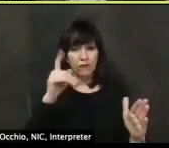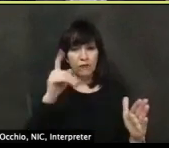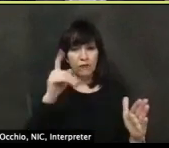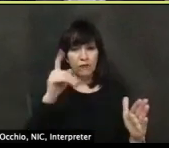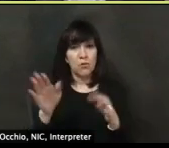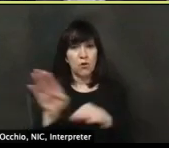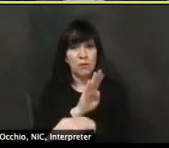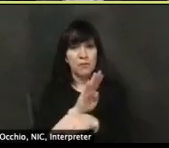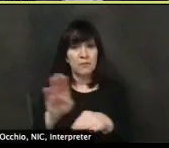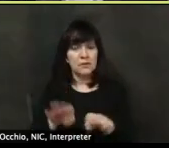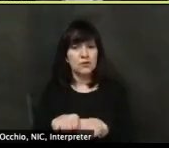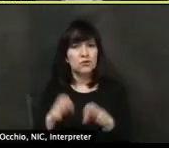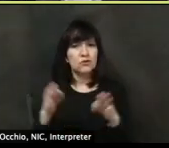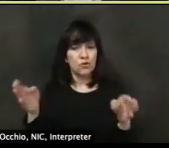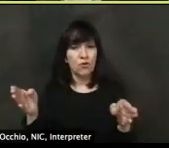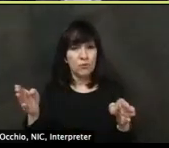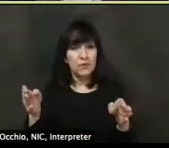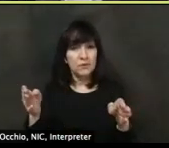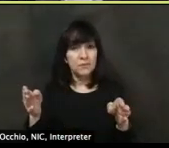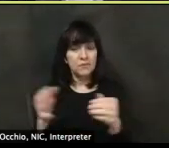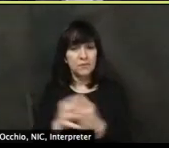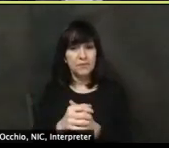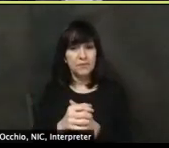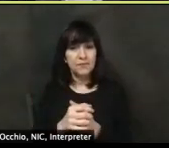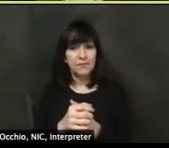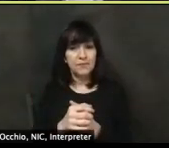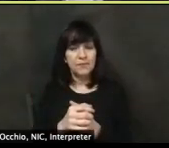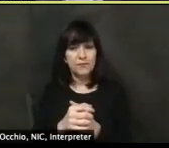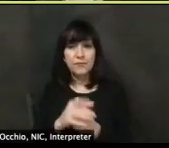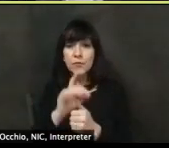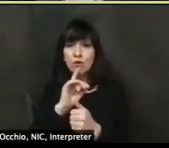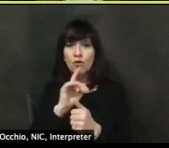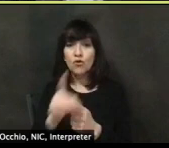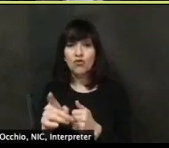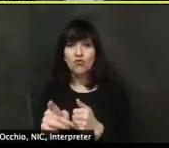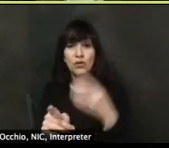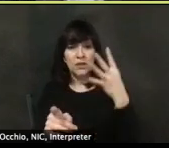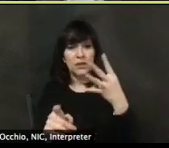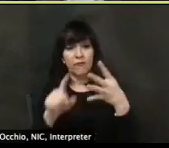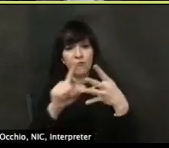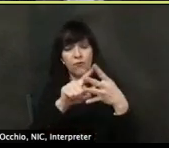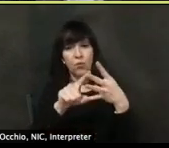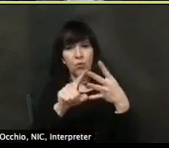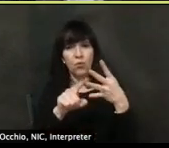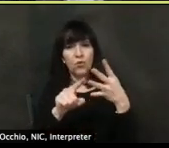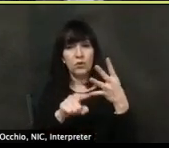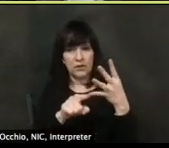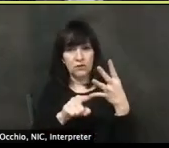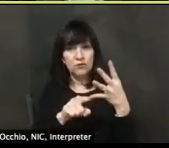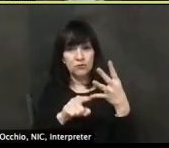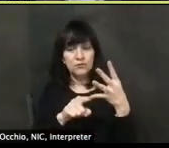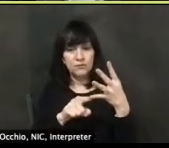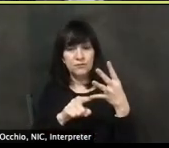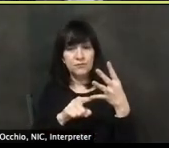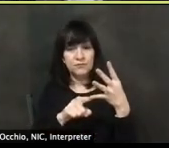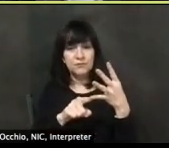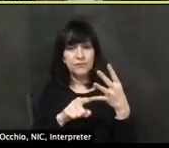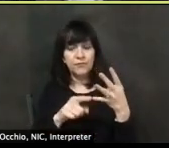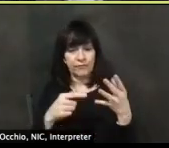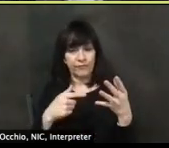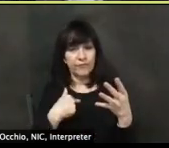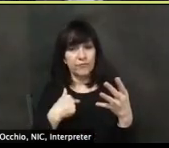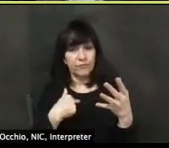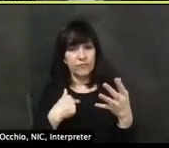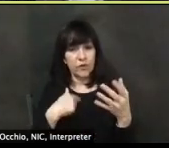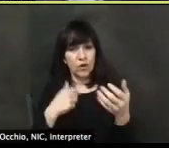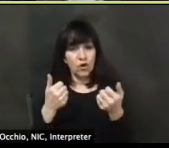up. So there's really four major areas as you're thinking about these steps that, uh, that we did take some, some steps to, to loosen